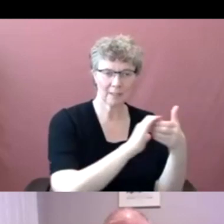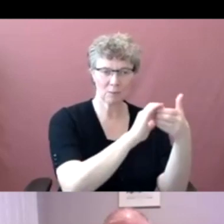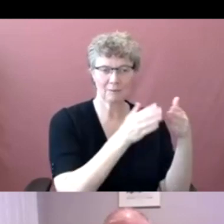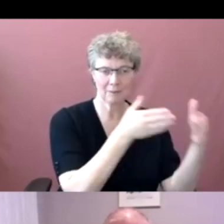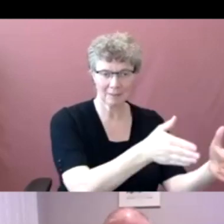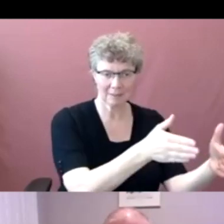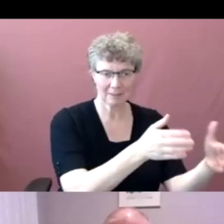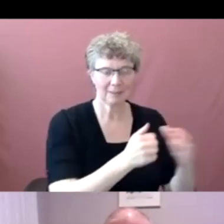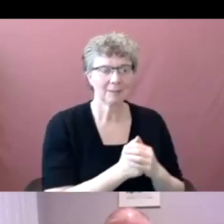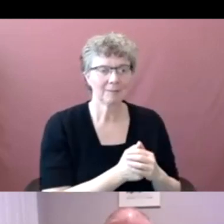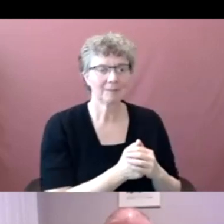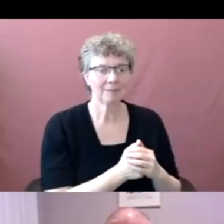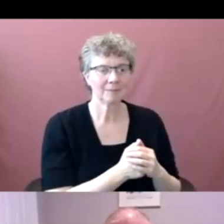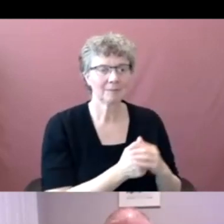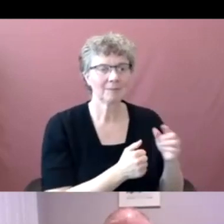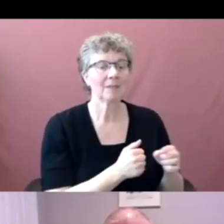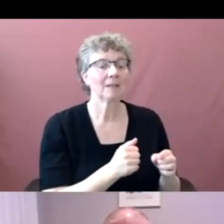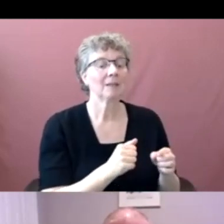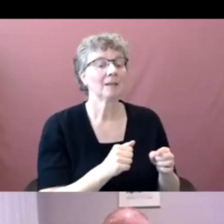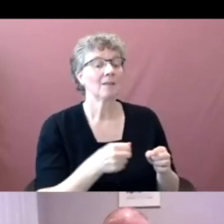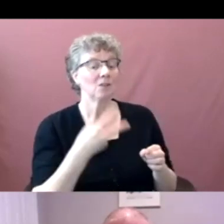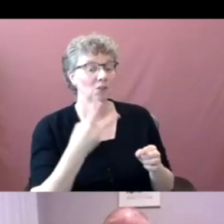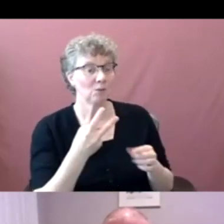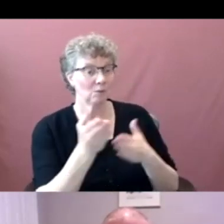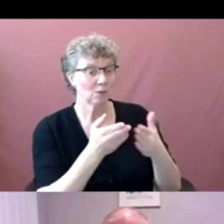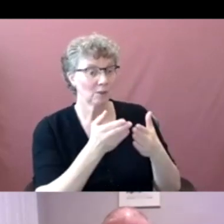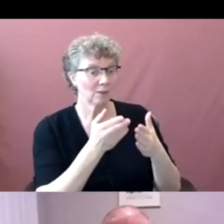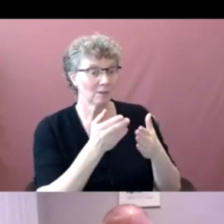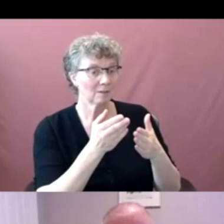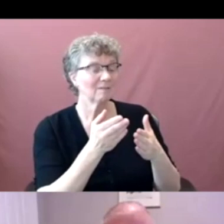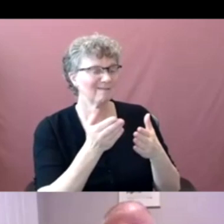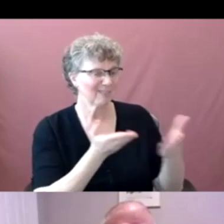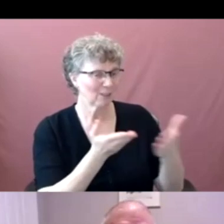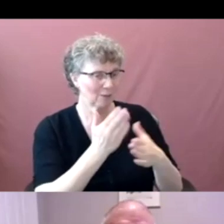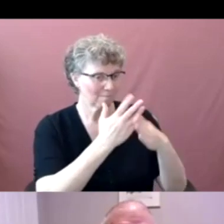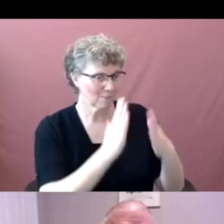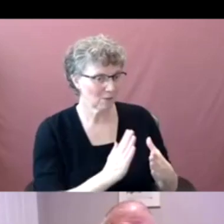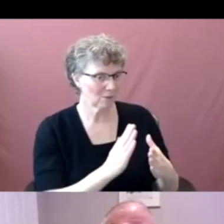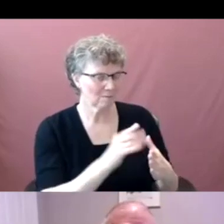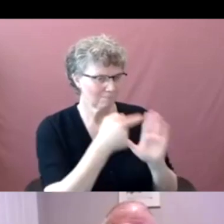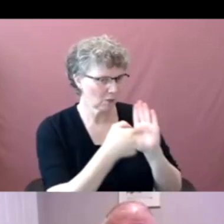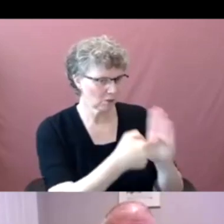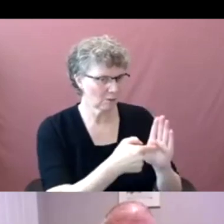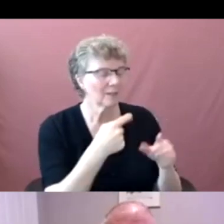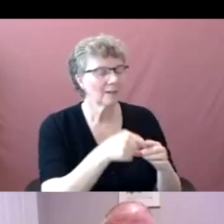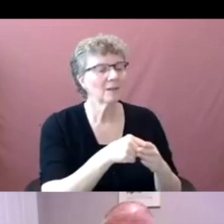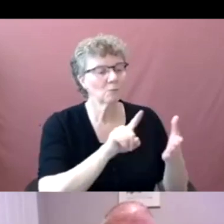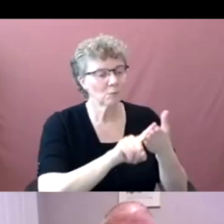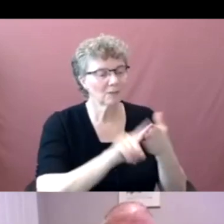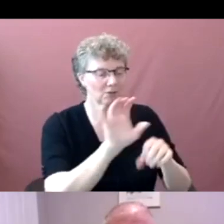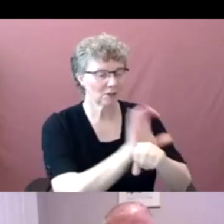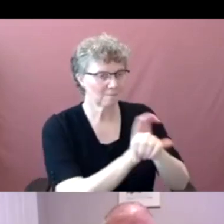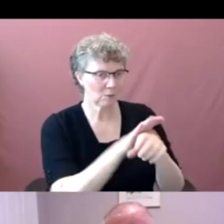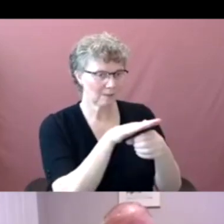The other two service partners not pictured here will be in the research computing area. They'll be responsible for